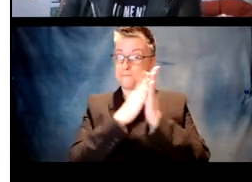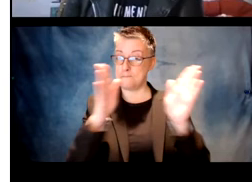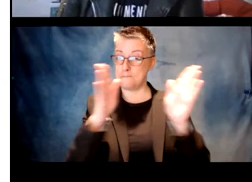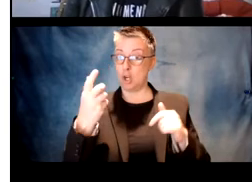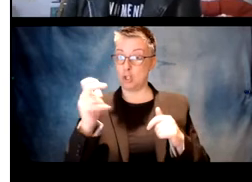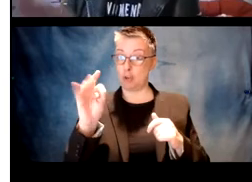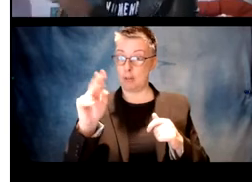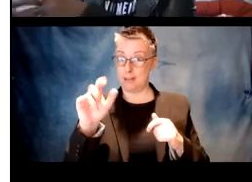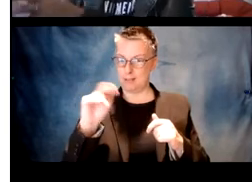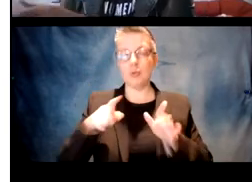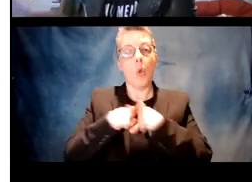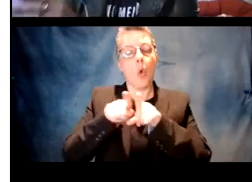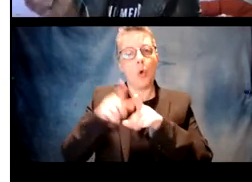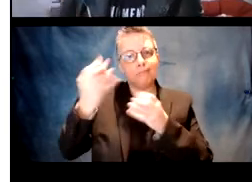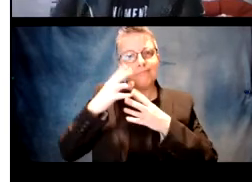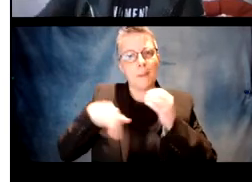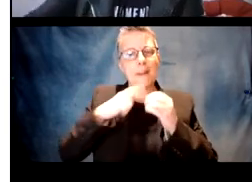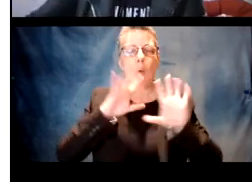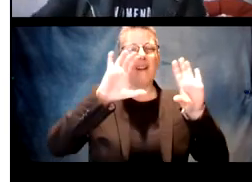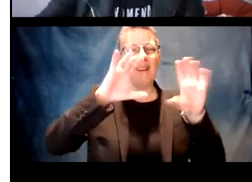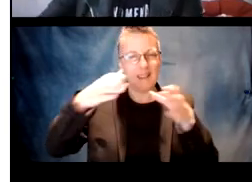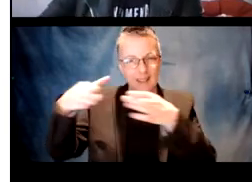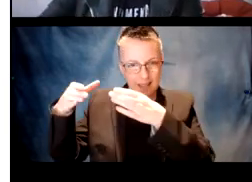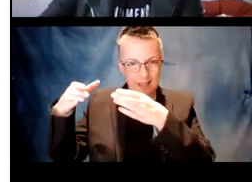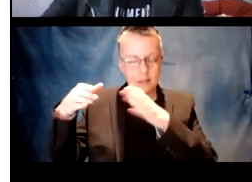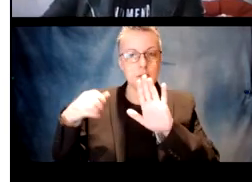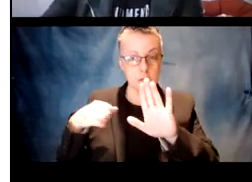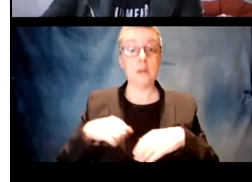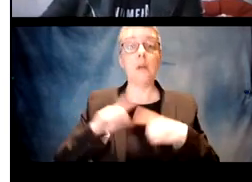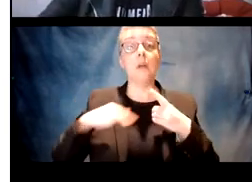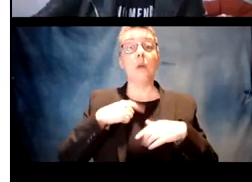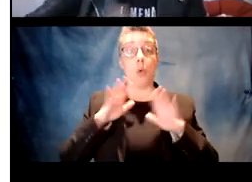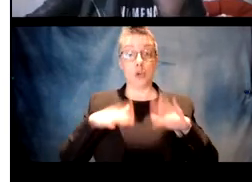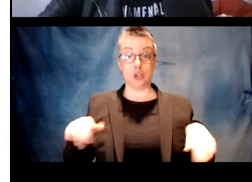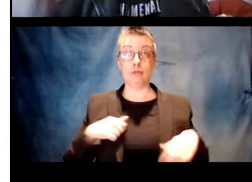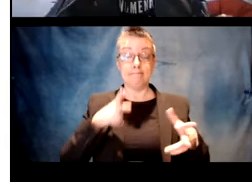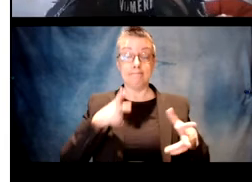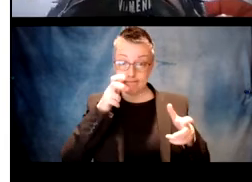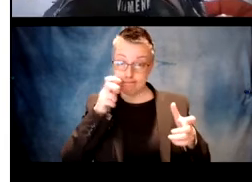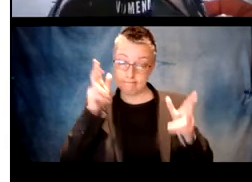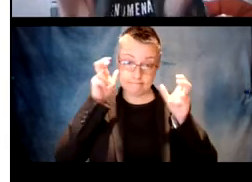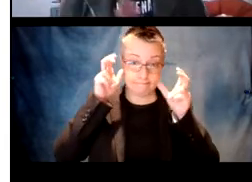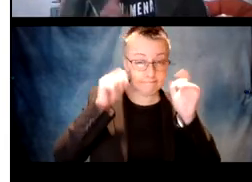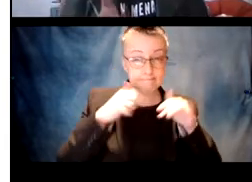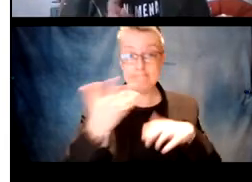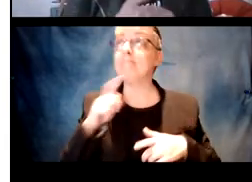Okay, so another thing that generalization tells us about is categorization. So